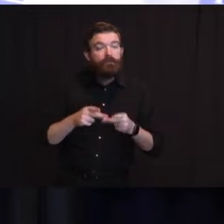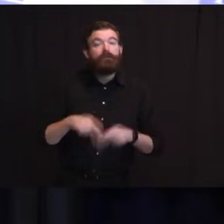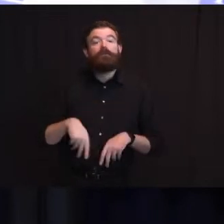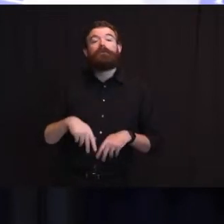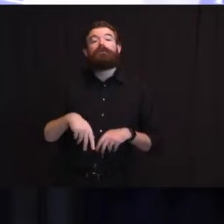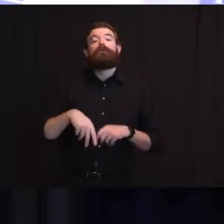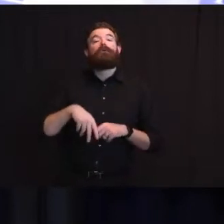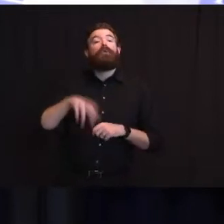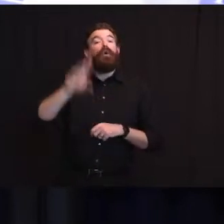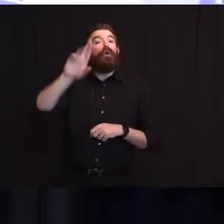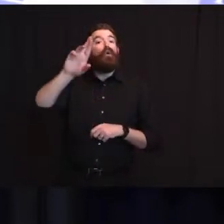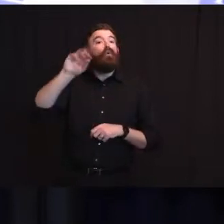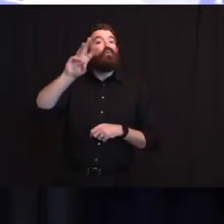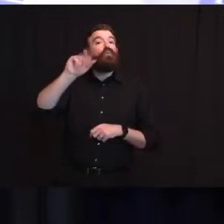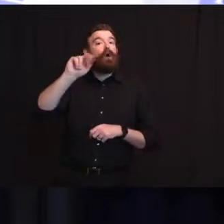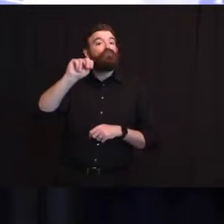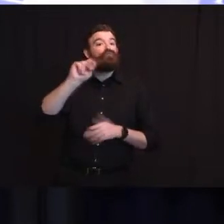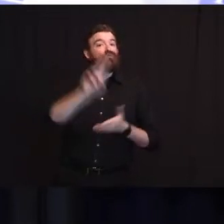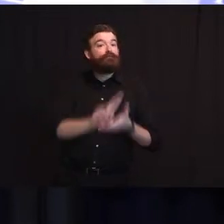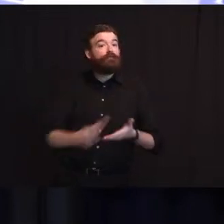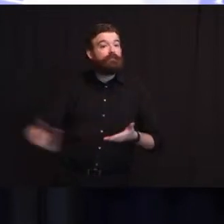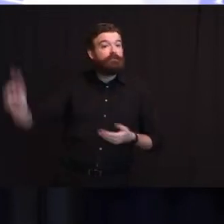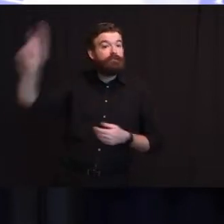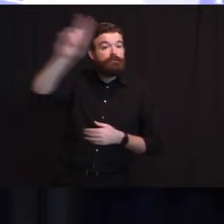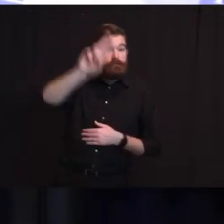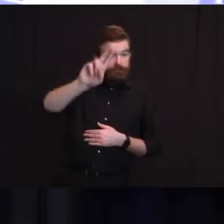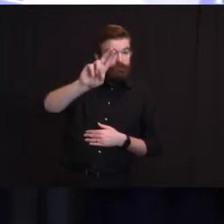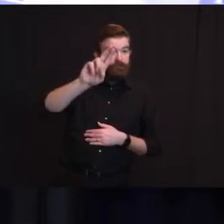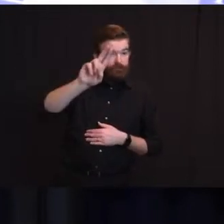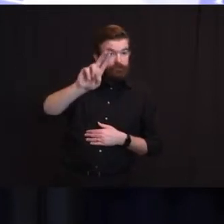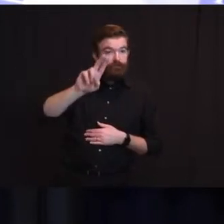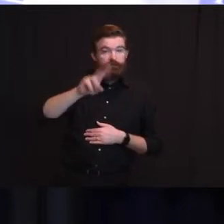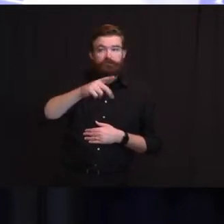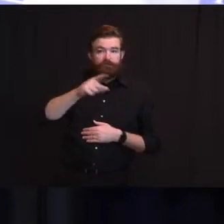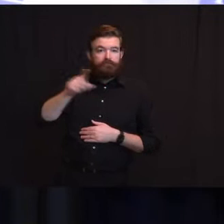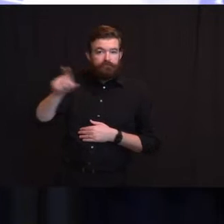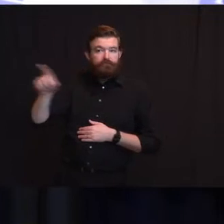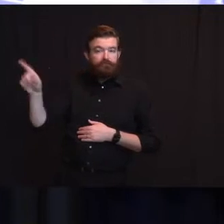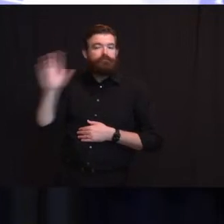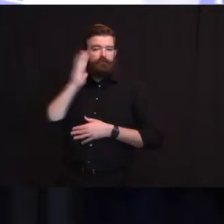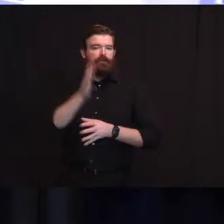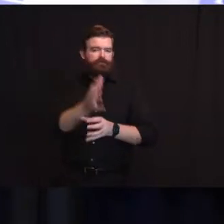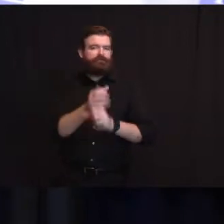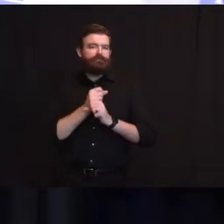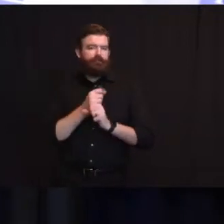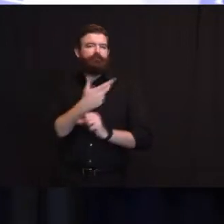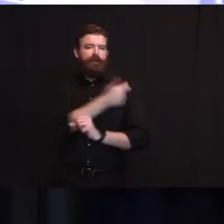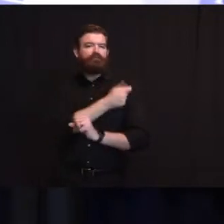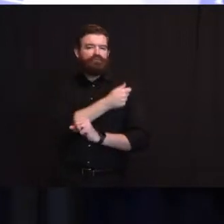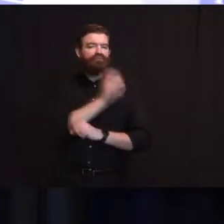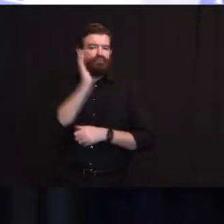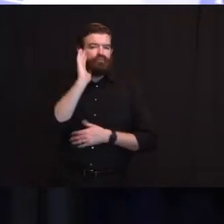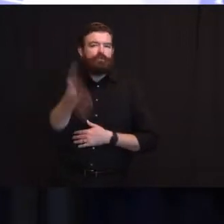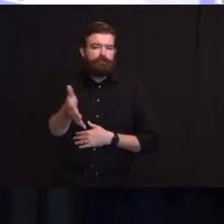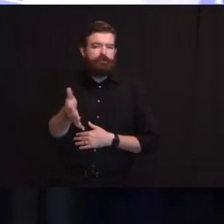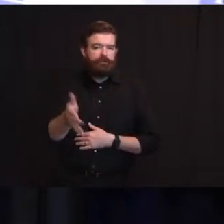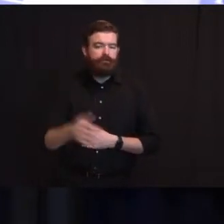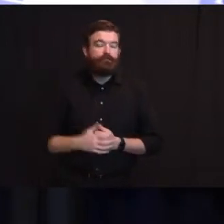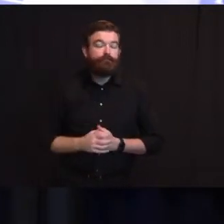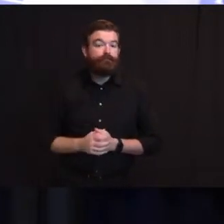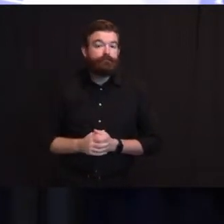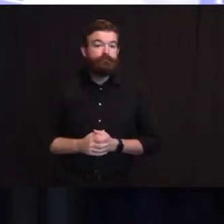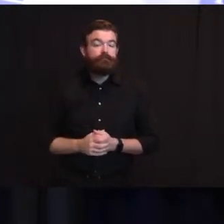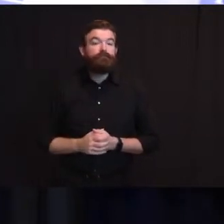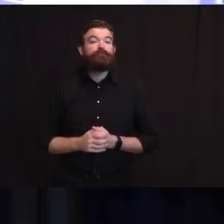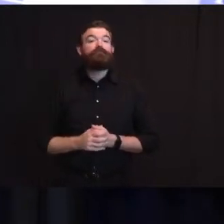Lives. Once we move through the 1A category, we will begin vaccinating those in the 1B category,